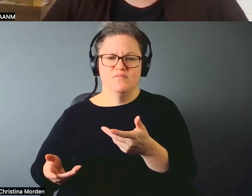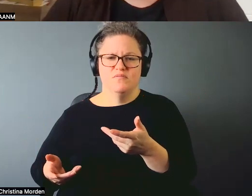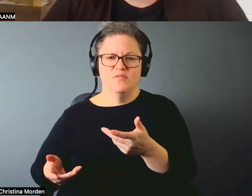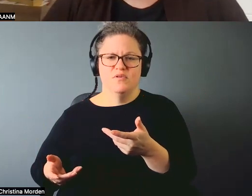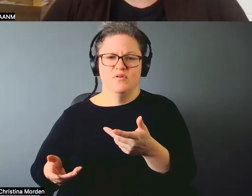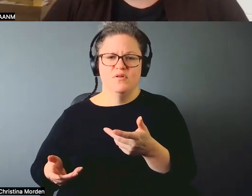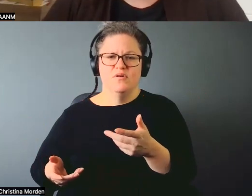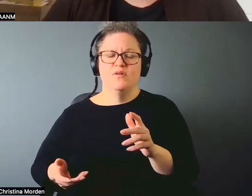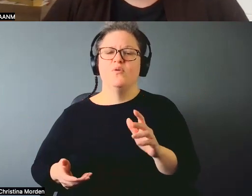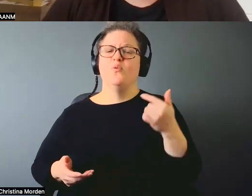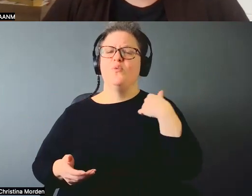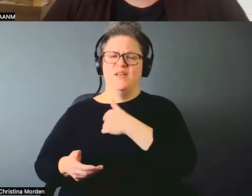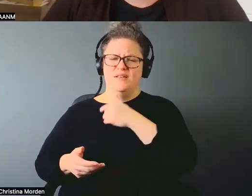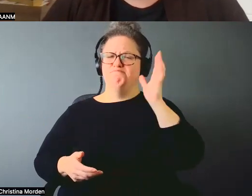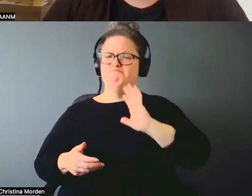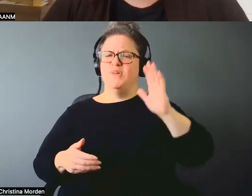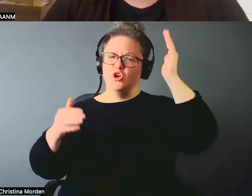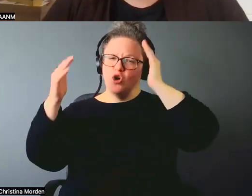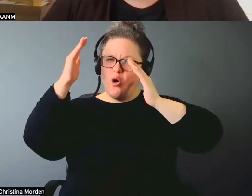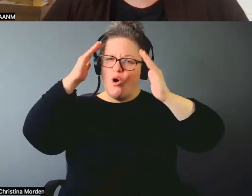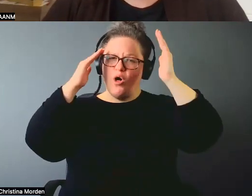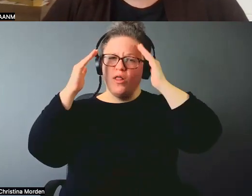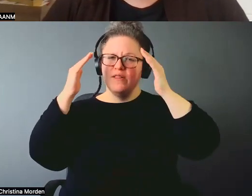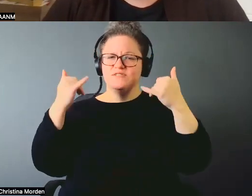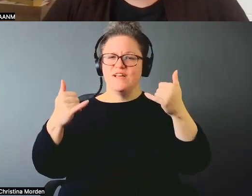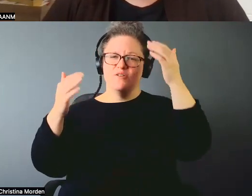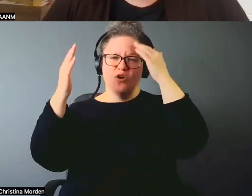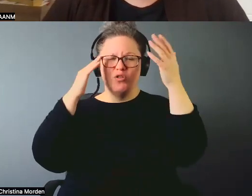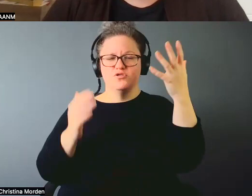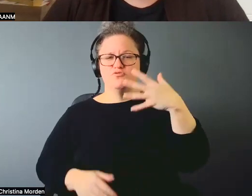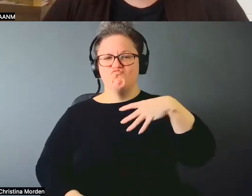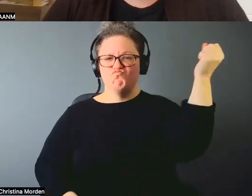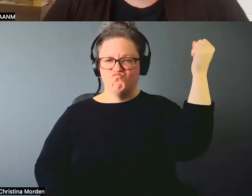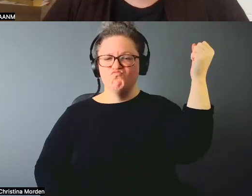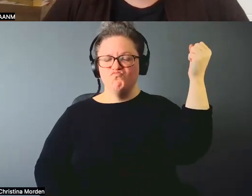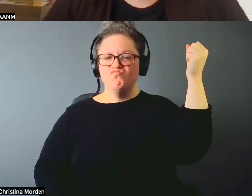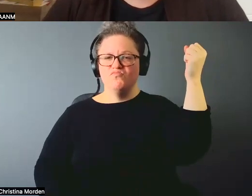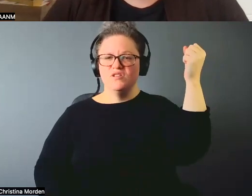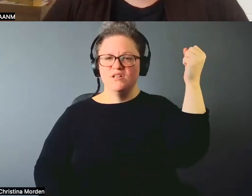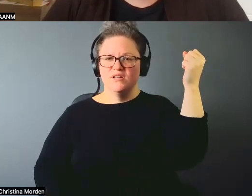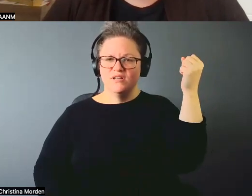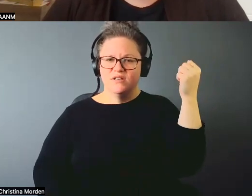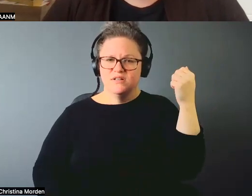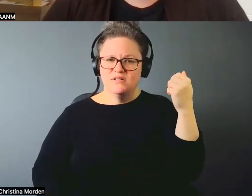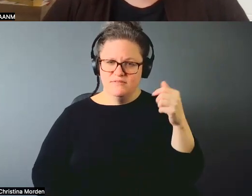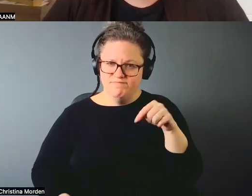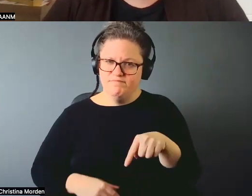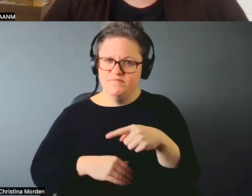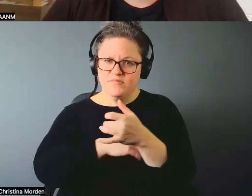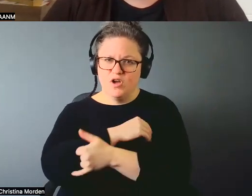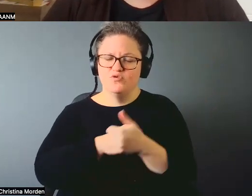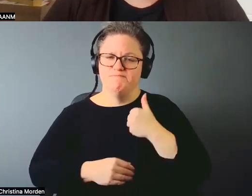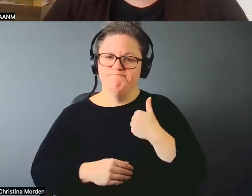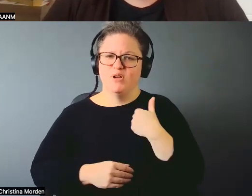used to know. Right. I mean, in this country, of course, we know exactly who has suffered greatly for